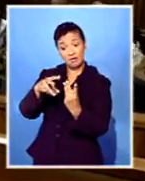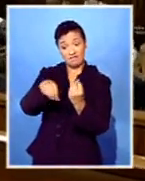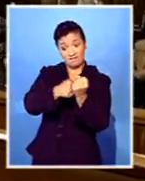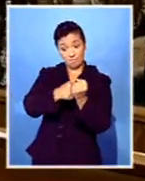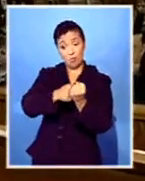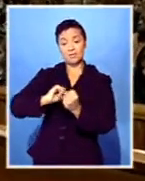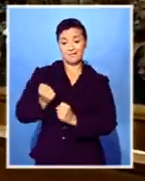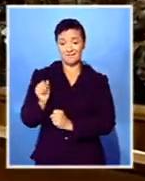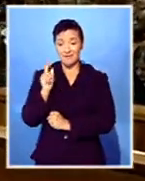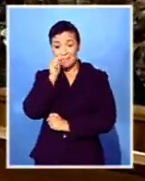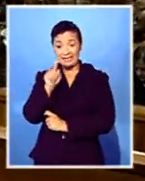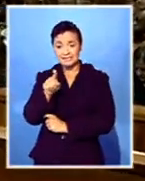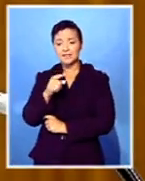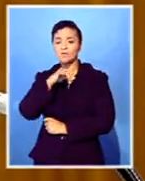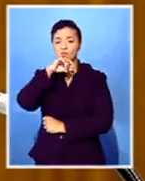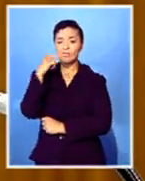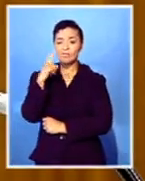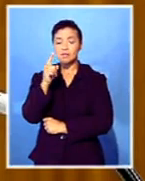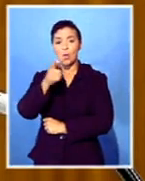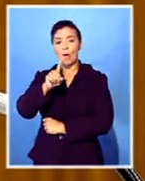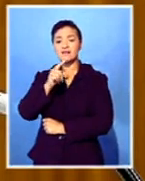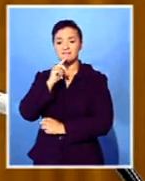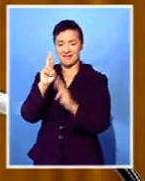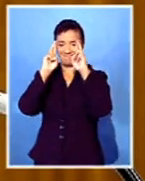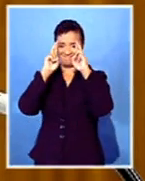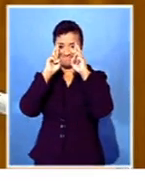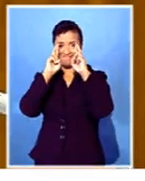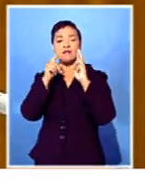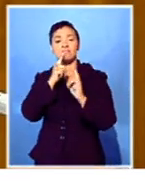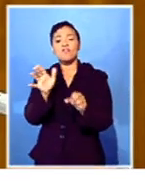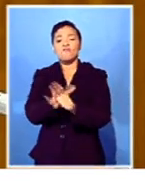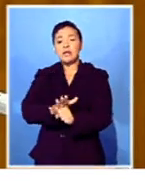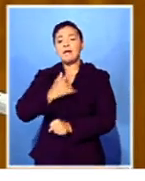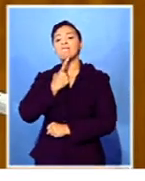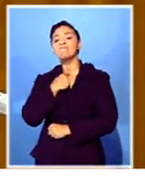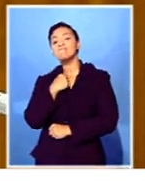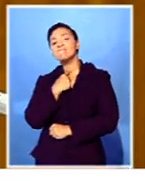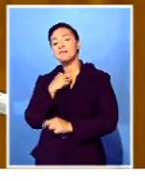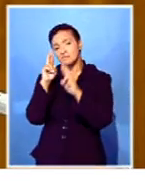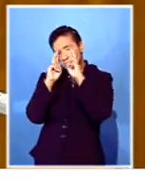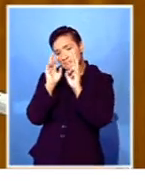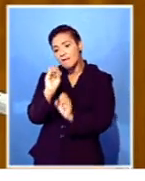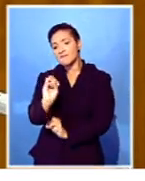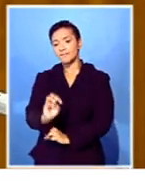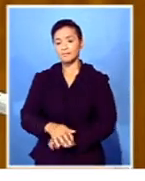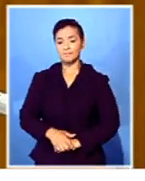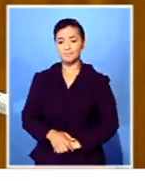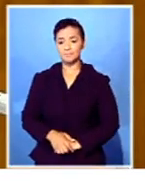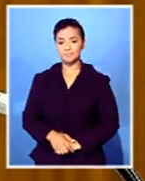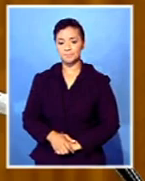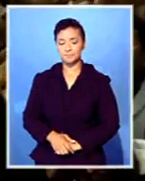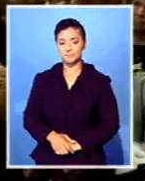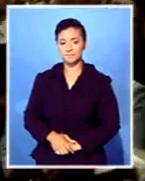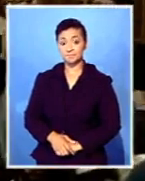murder was because of their love for money. Jade was blissfully unaware that the man she shared a bed with had set in motion